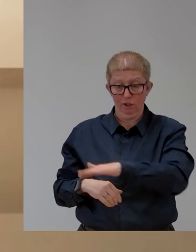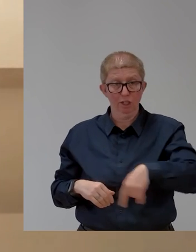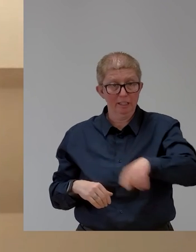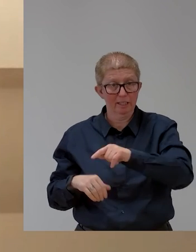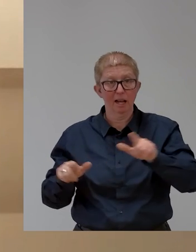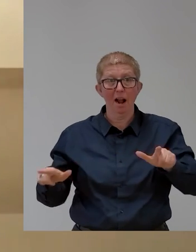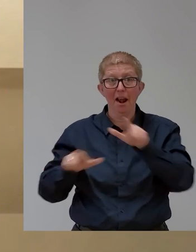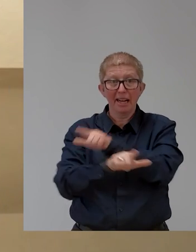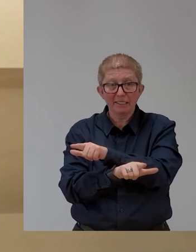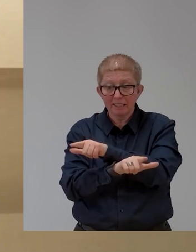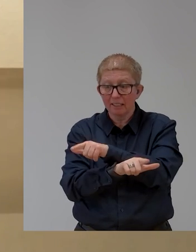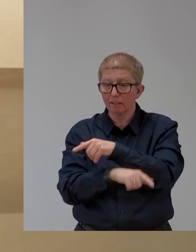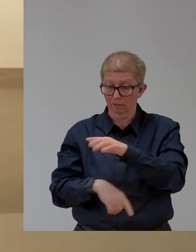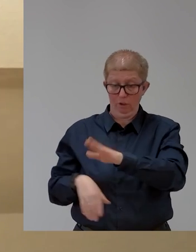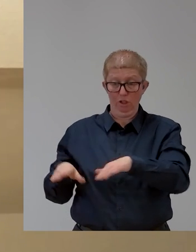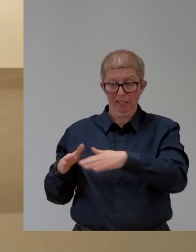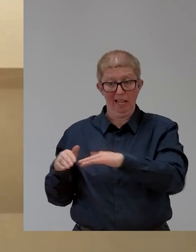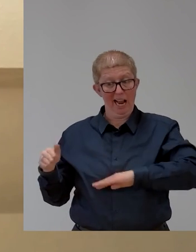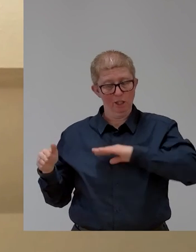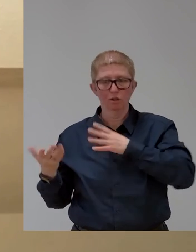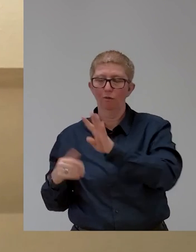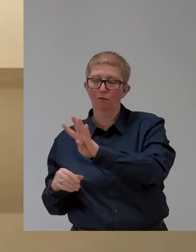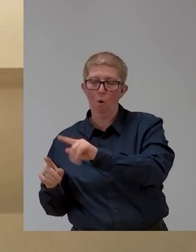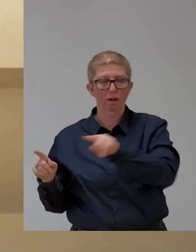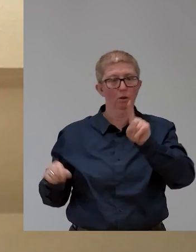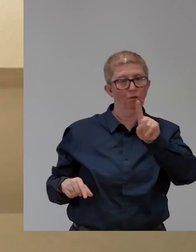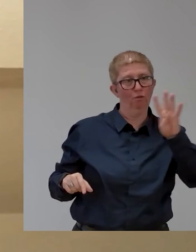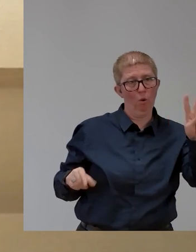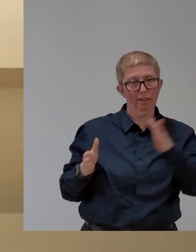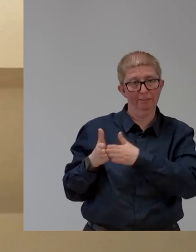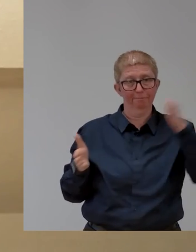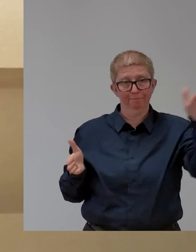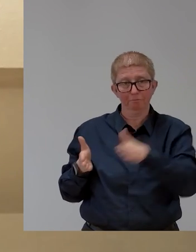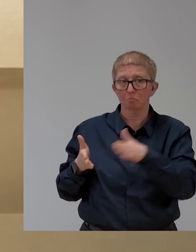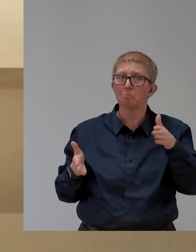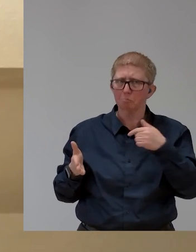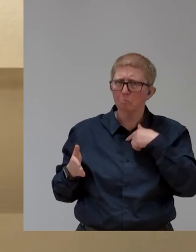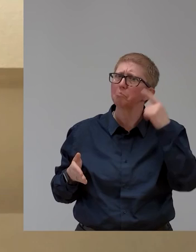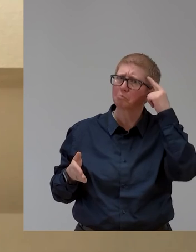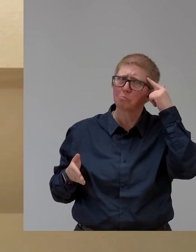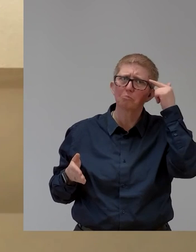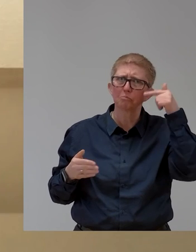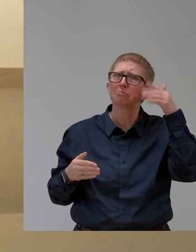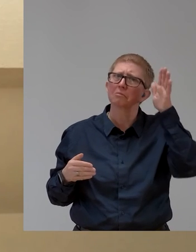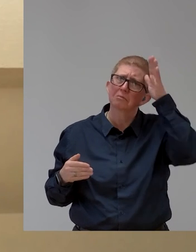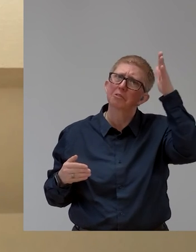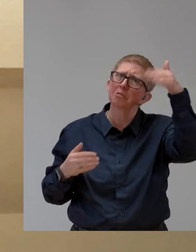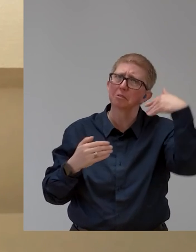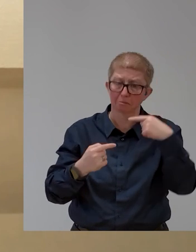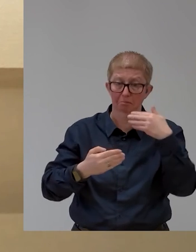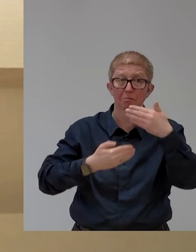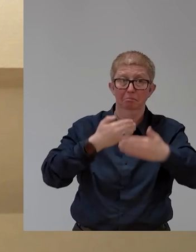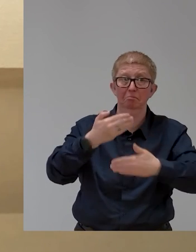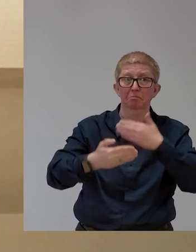promising. I think it will be very key for the development to get the results of the clinical